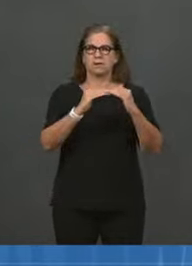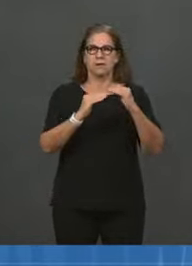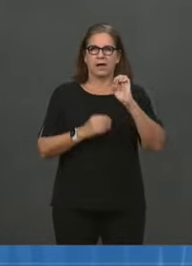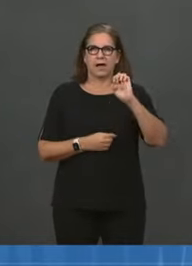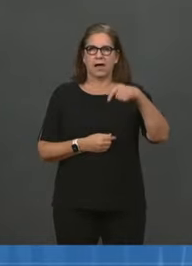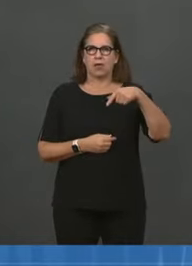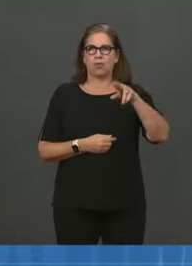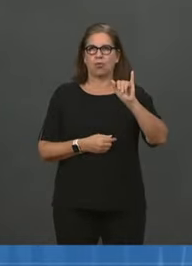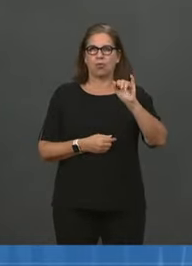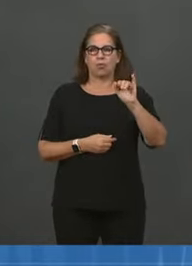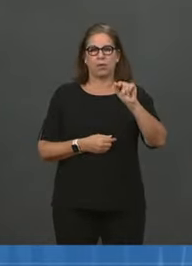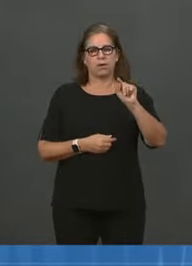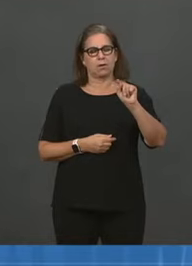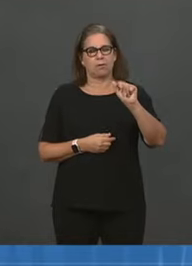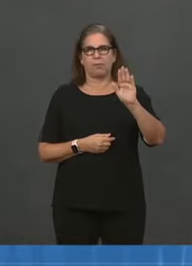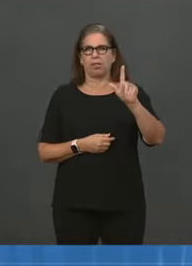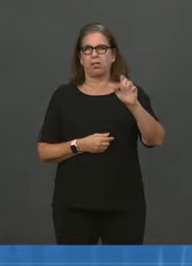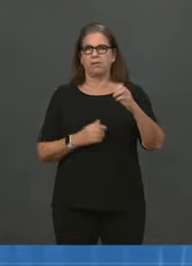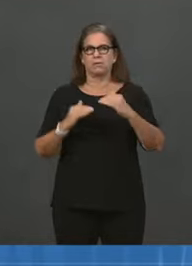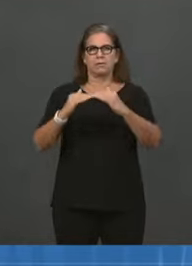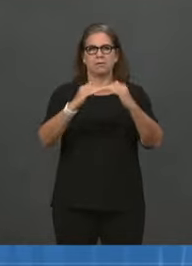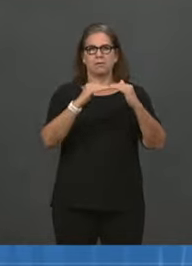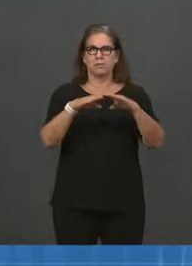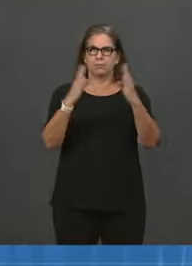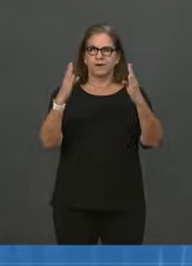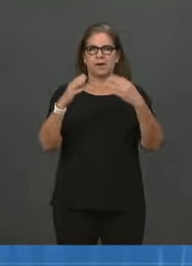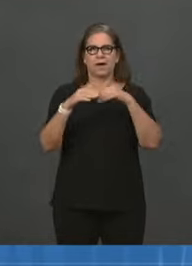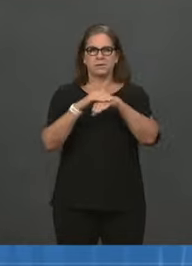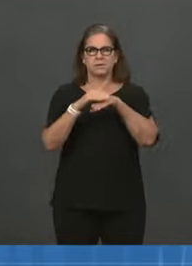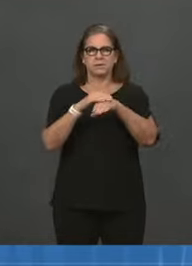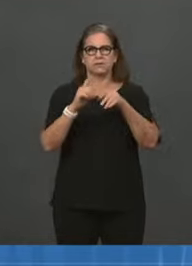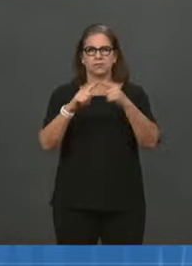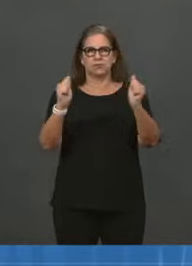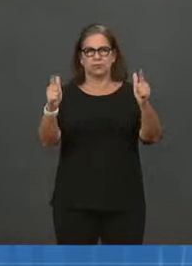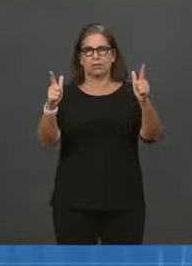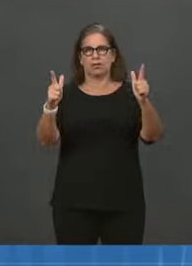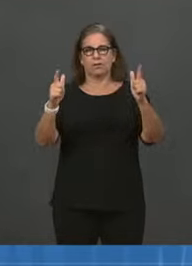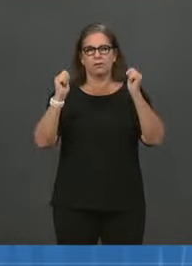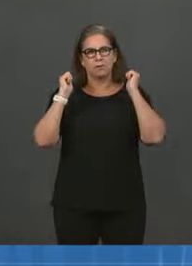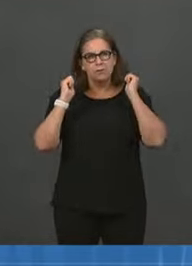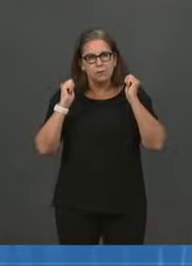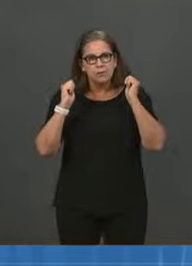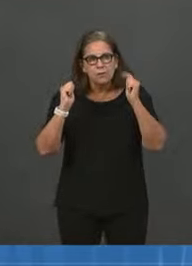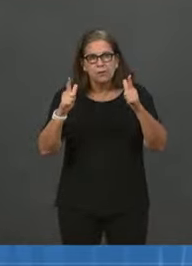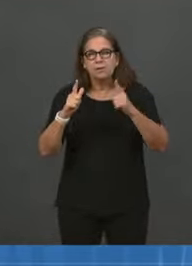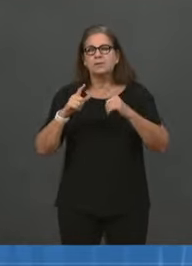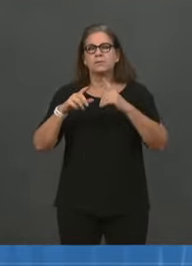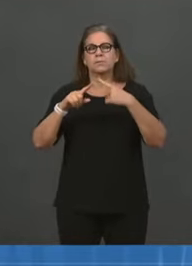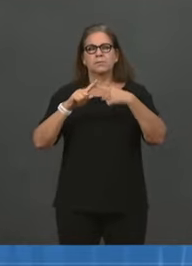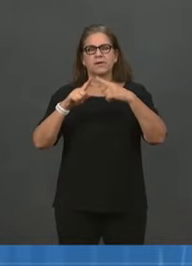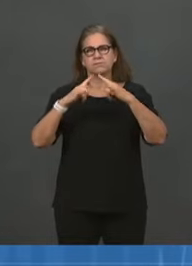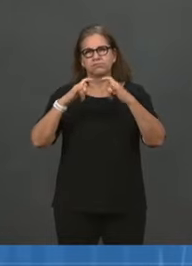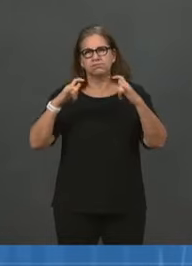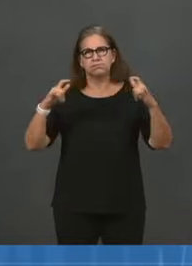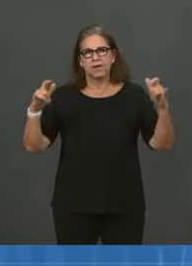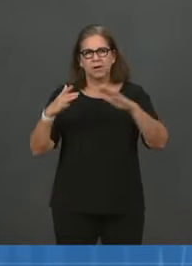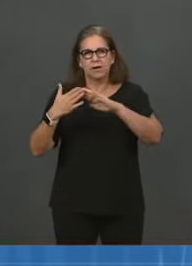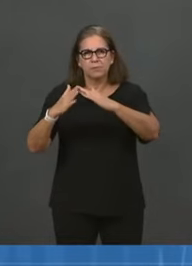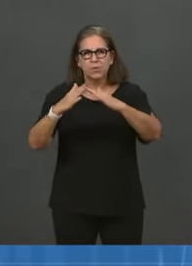available in the hardest-hit communities and helped community health centers and rural health clinics do the same.